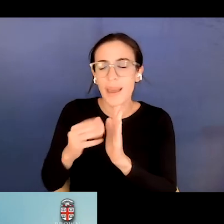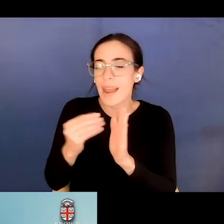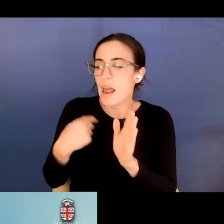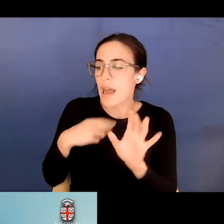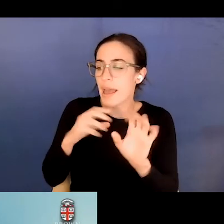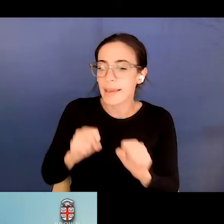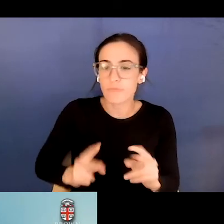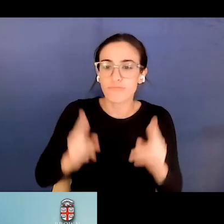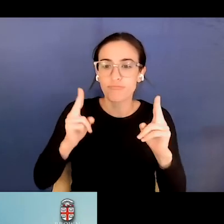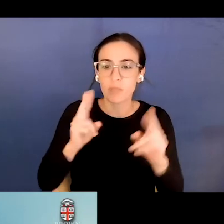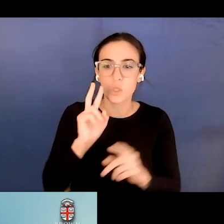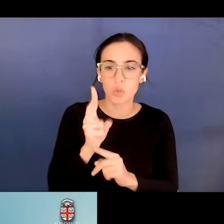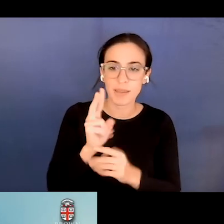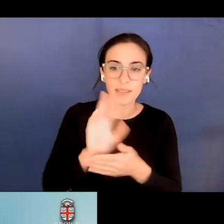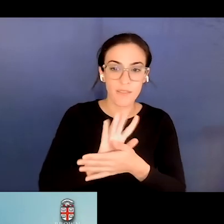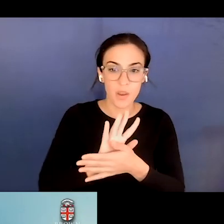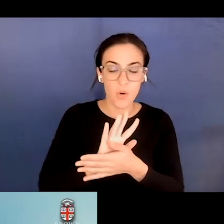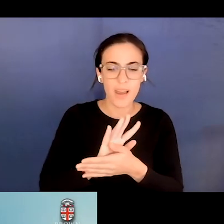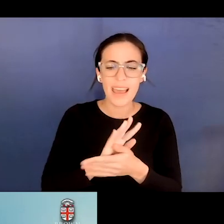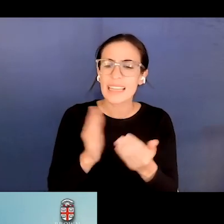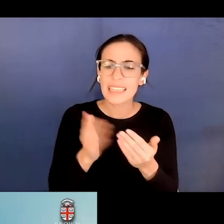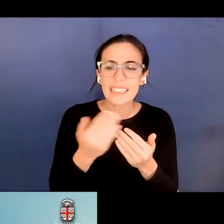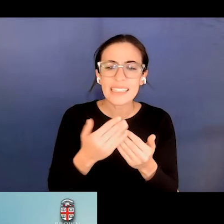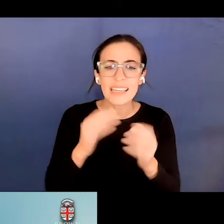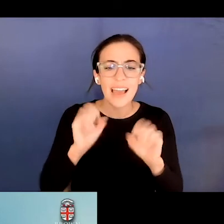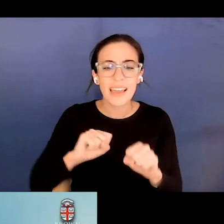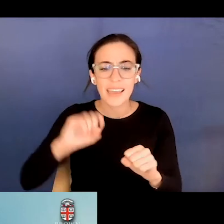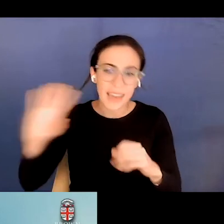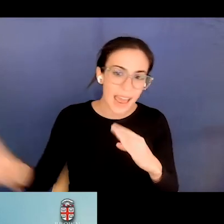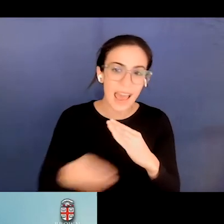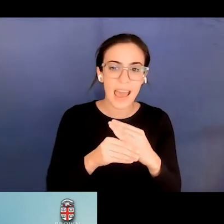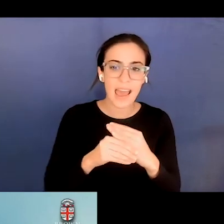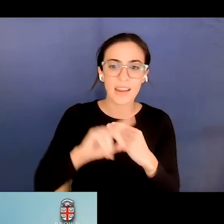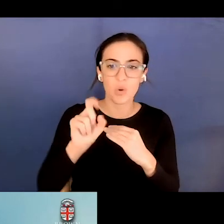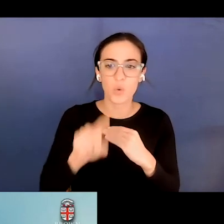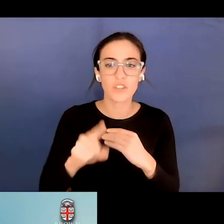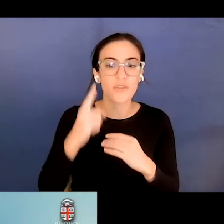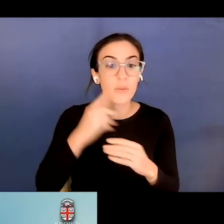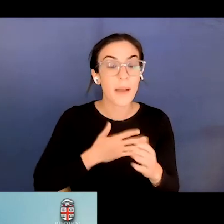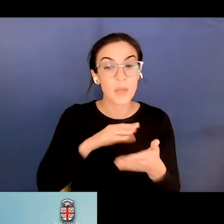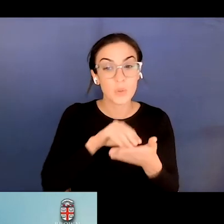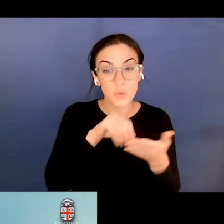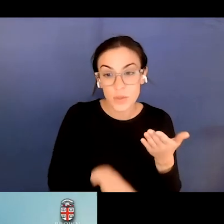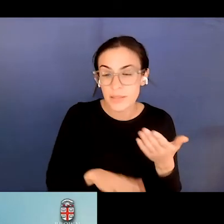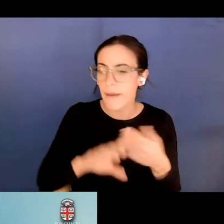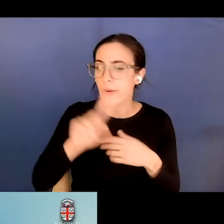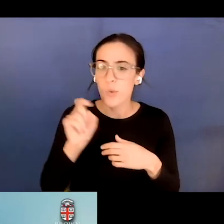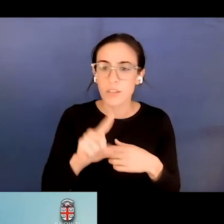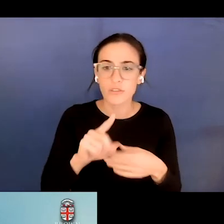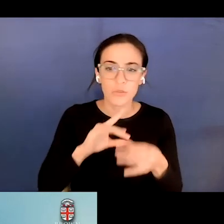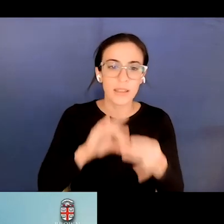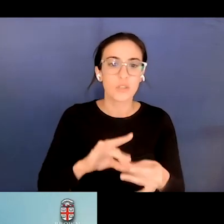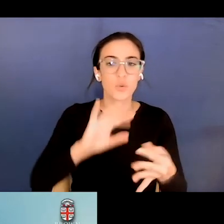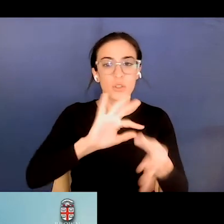minutes of a video and then easily insert a question for my students. It's a question related to interpretation or an